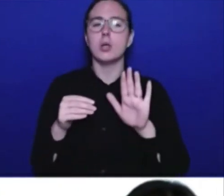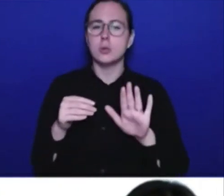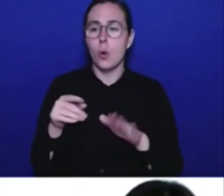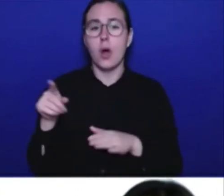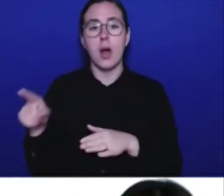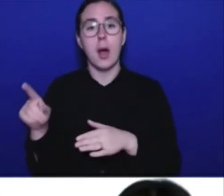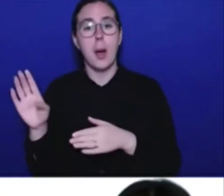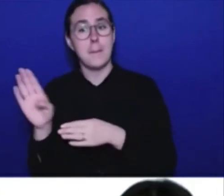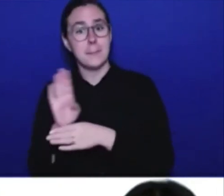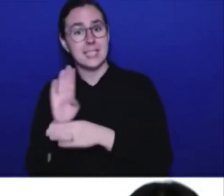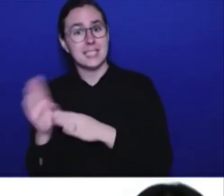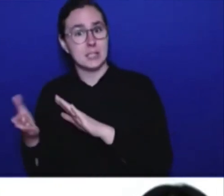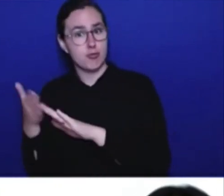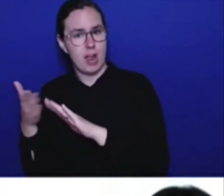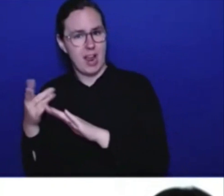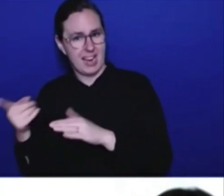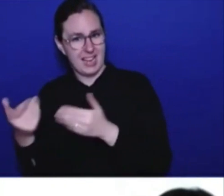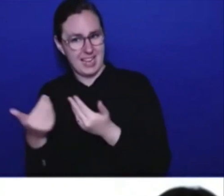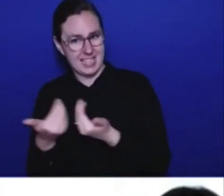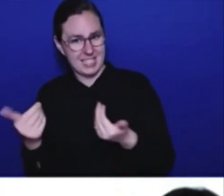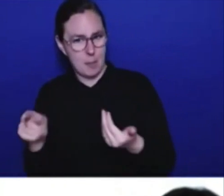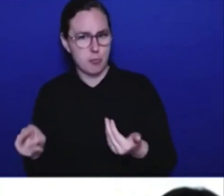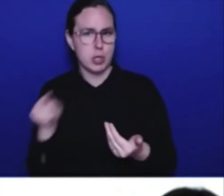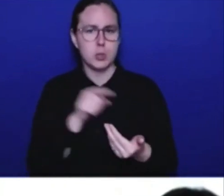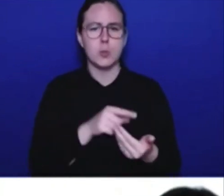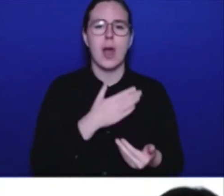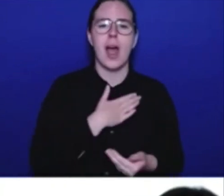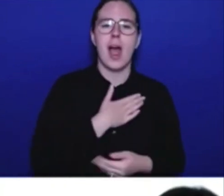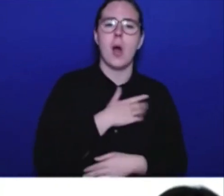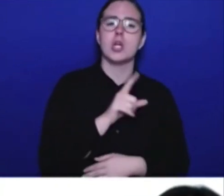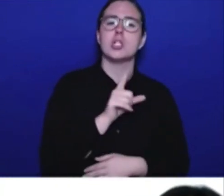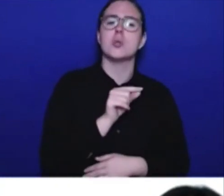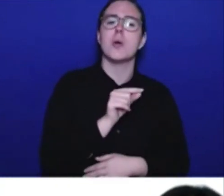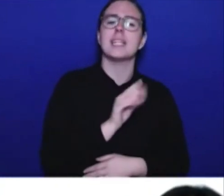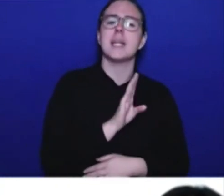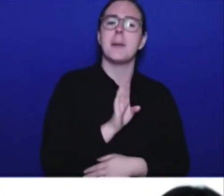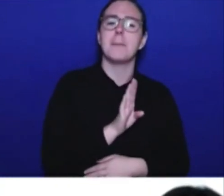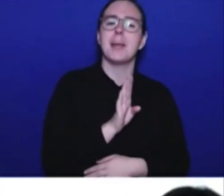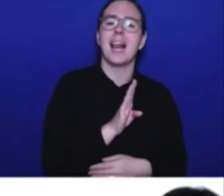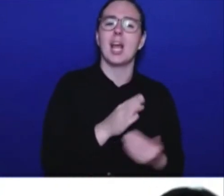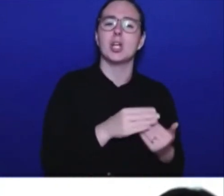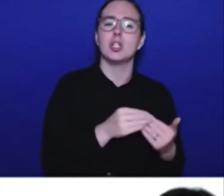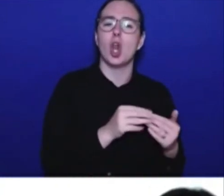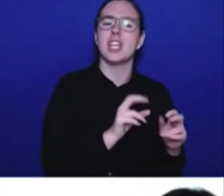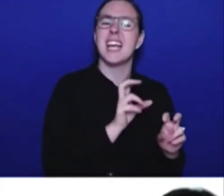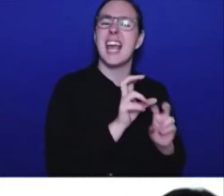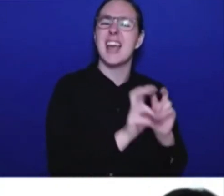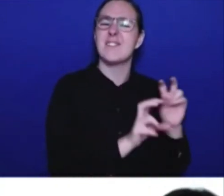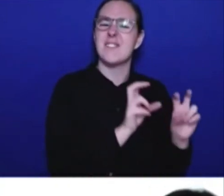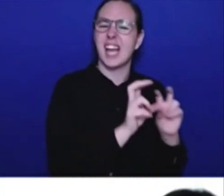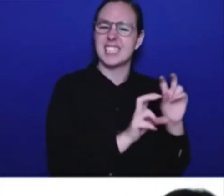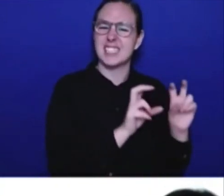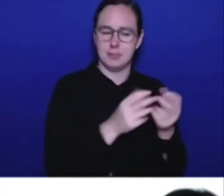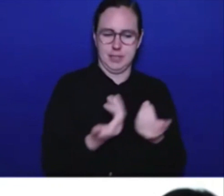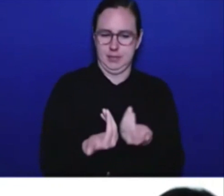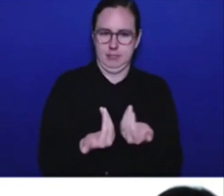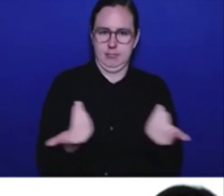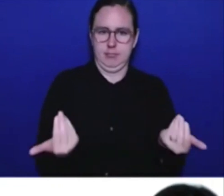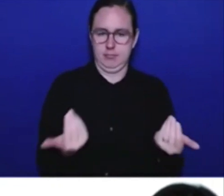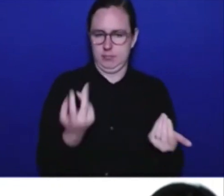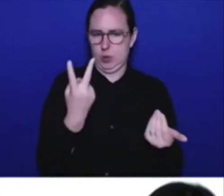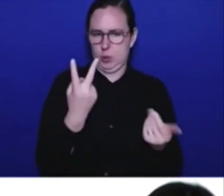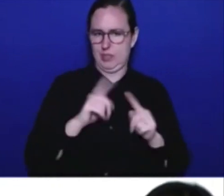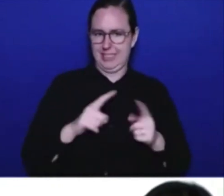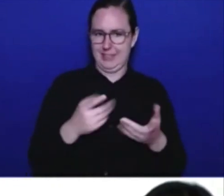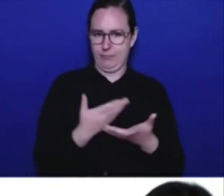our $20 billion investment portfolio. There will be moments where we make more money than we planned in the investment portfolio, and you would have seen that